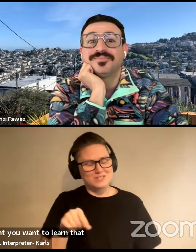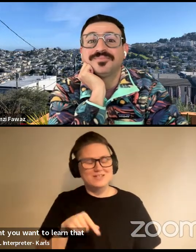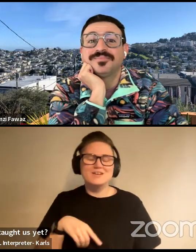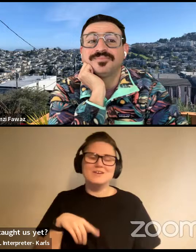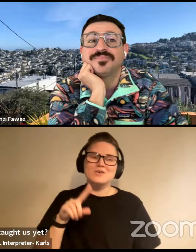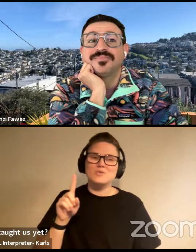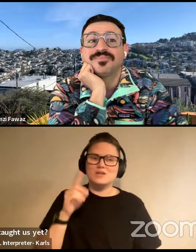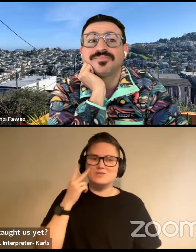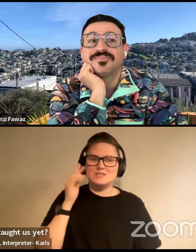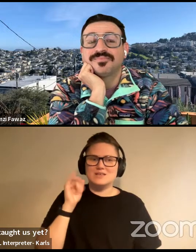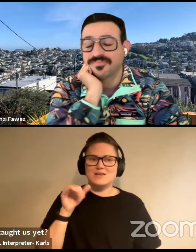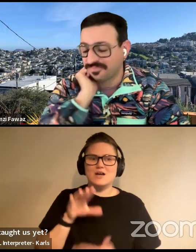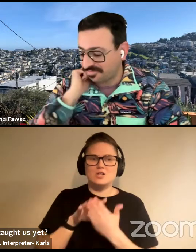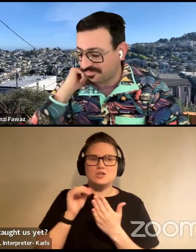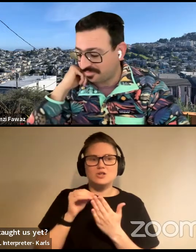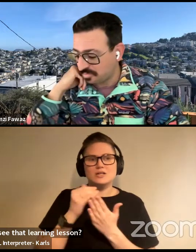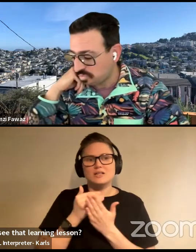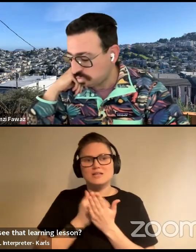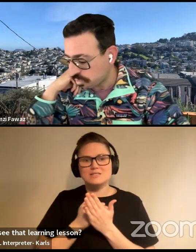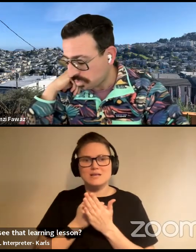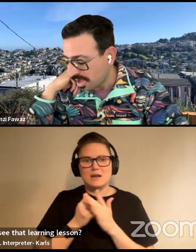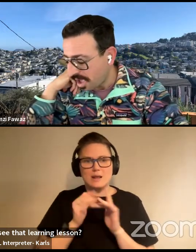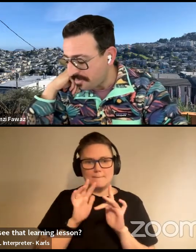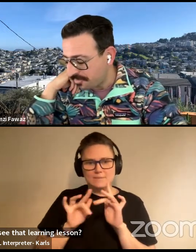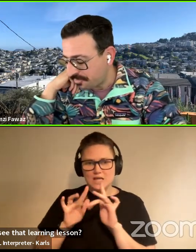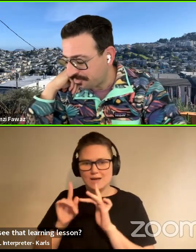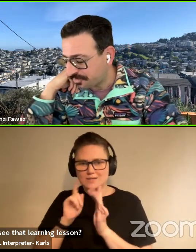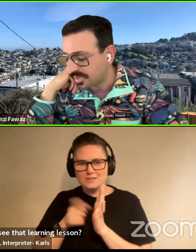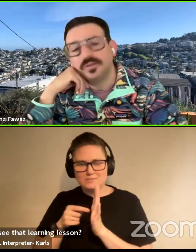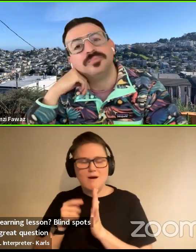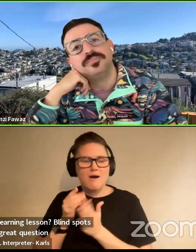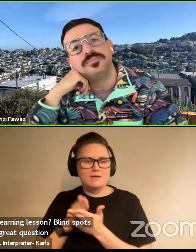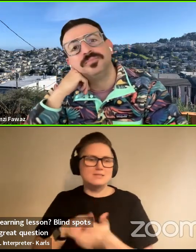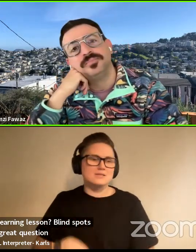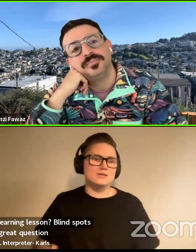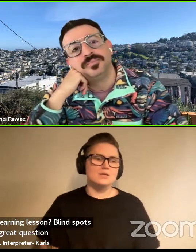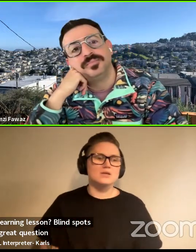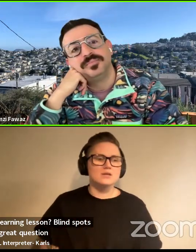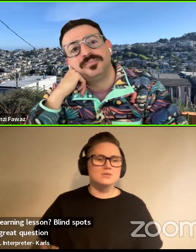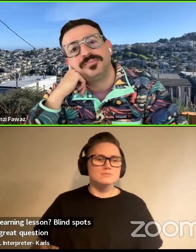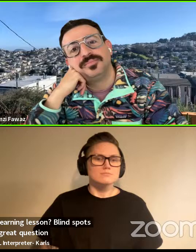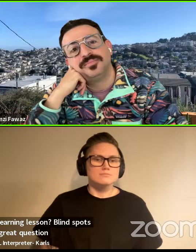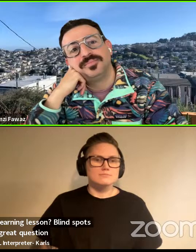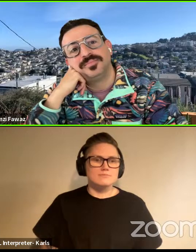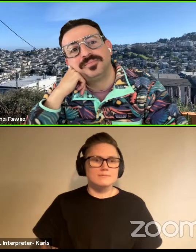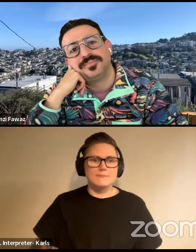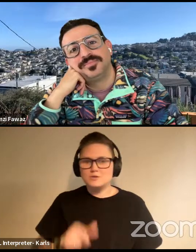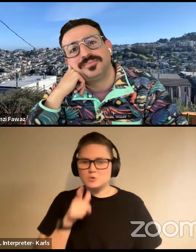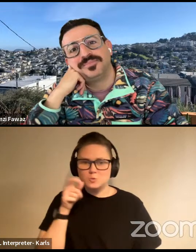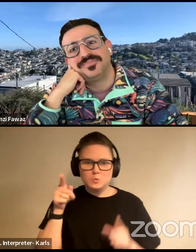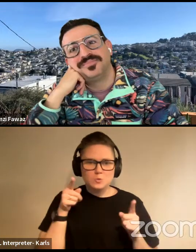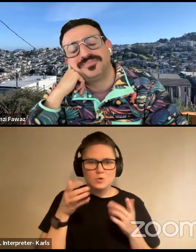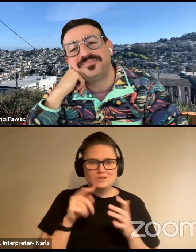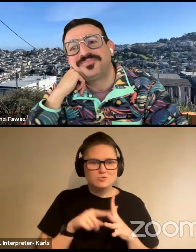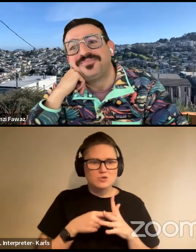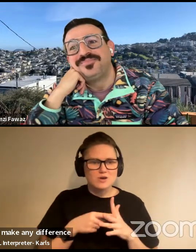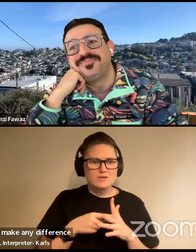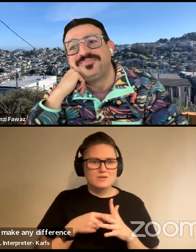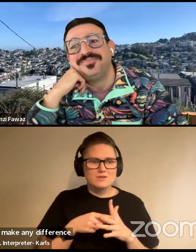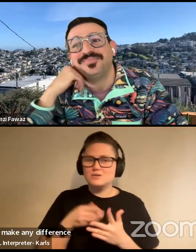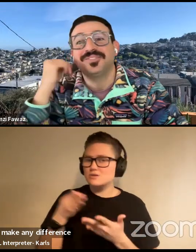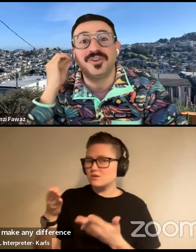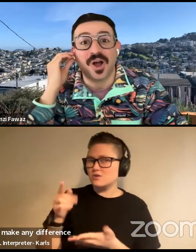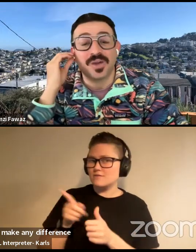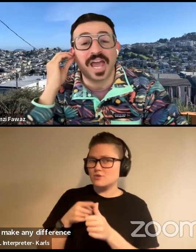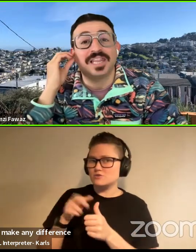lesson blind spots in the field? That's a great question. yeah. Who wants to start? Doesn't make any difference. go first, Ramsey?